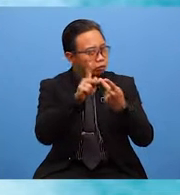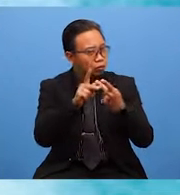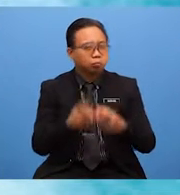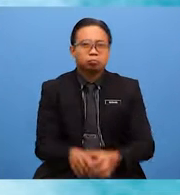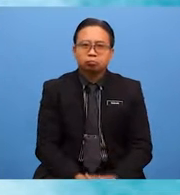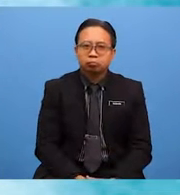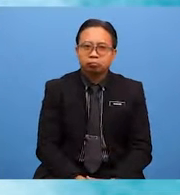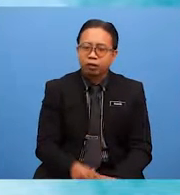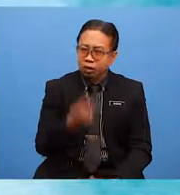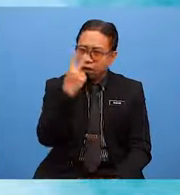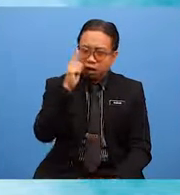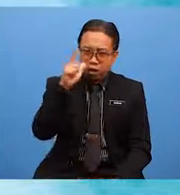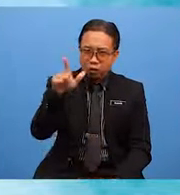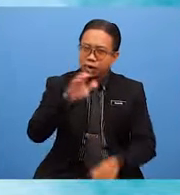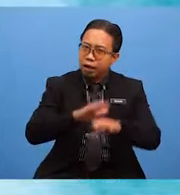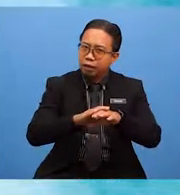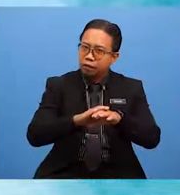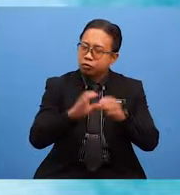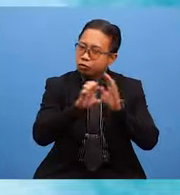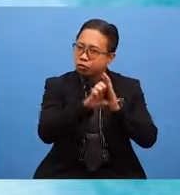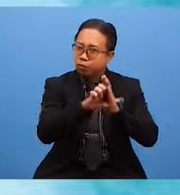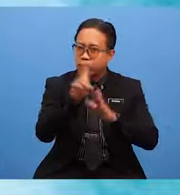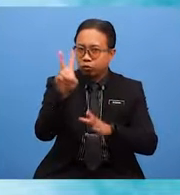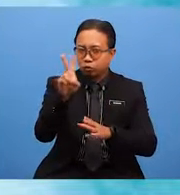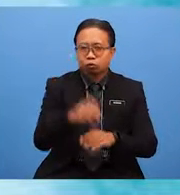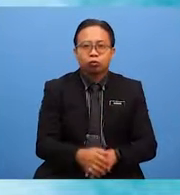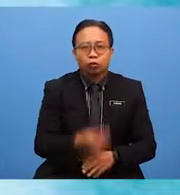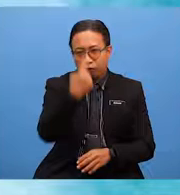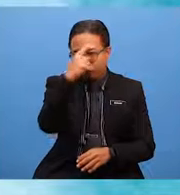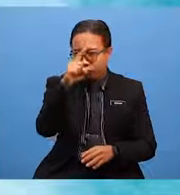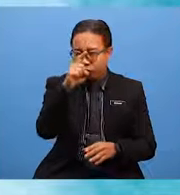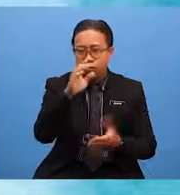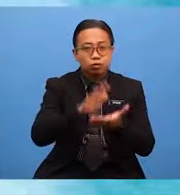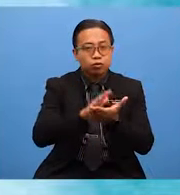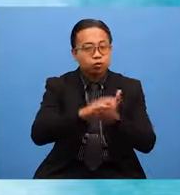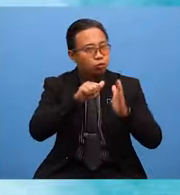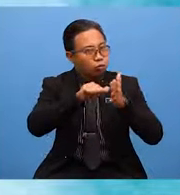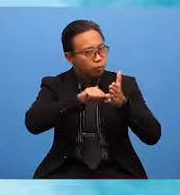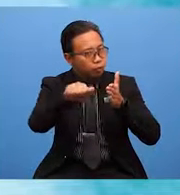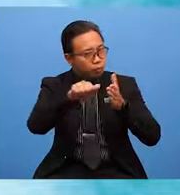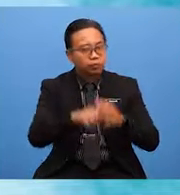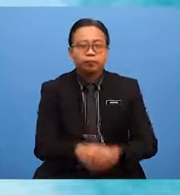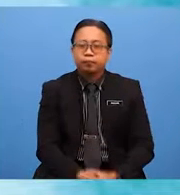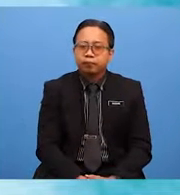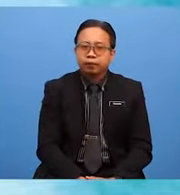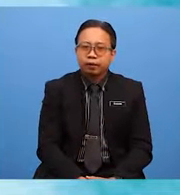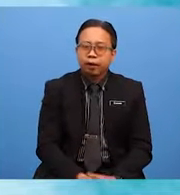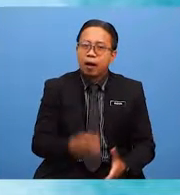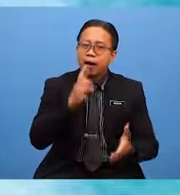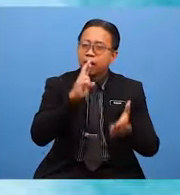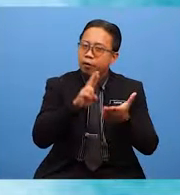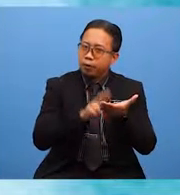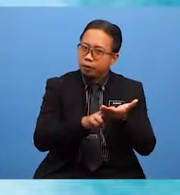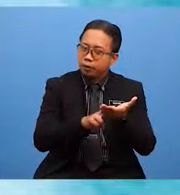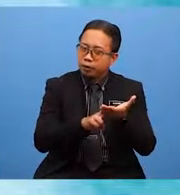Look at sample 2. This sample is written for the school magazine. It is also a report, but the purpose